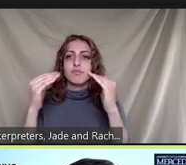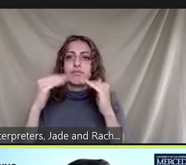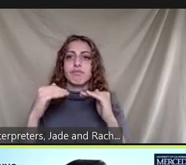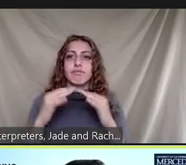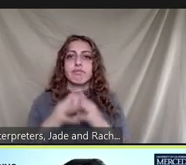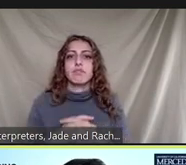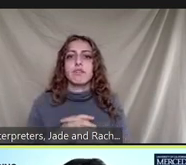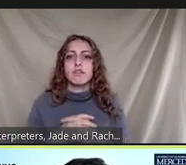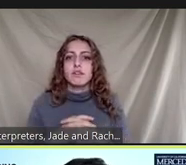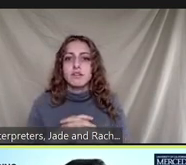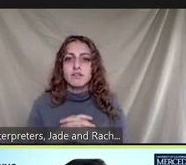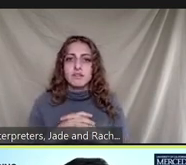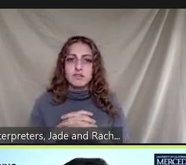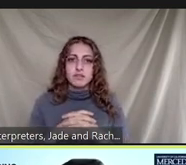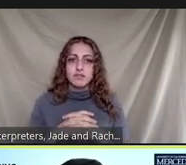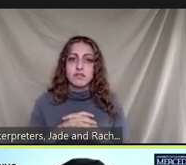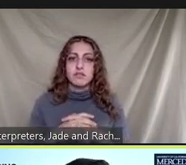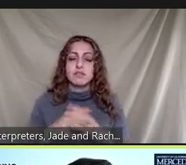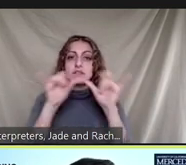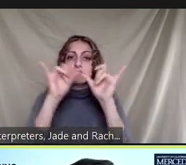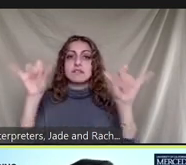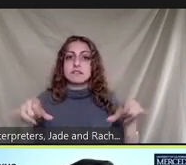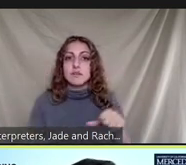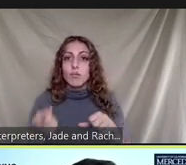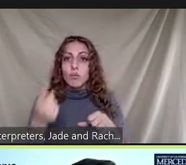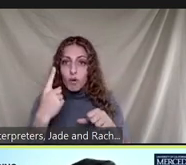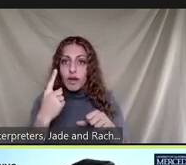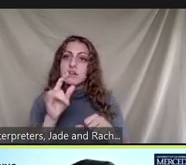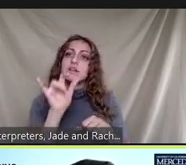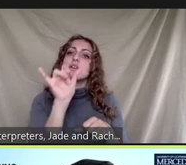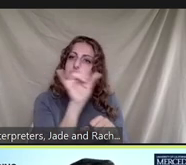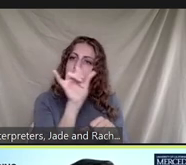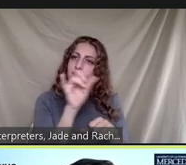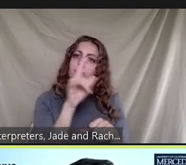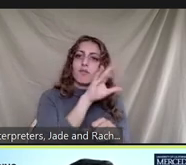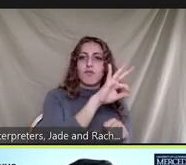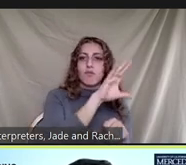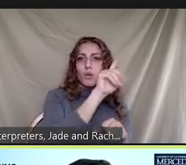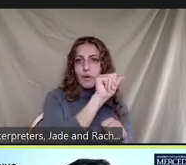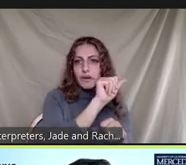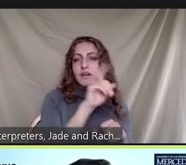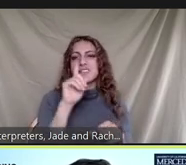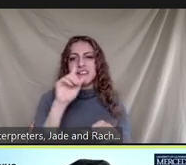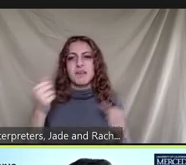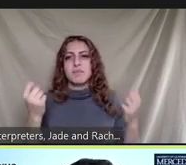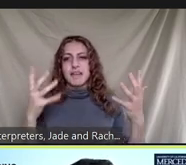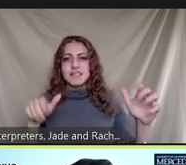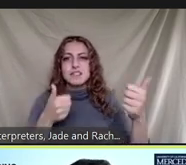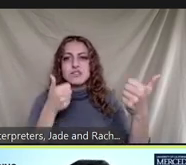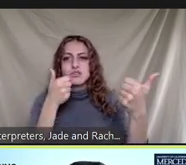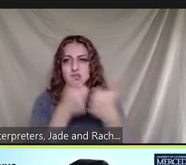like system one in florida this system also experienced lots of challenges and took